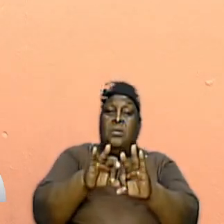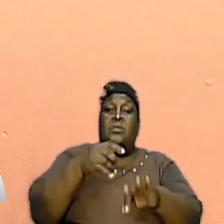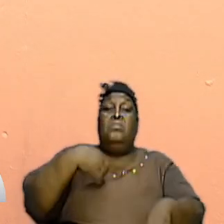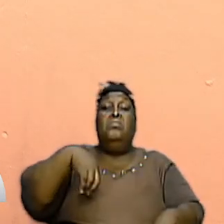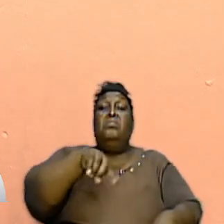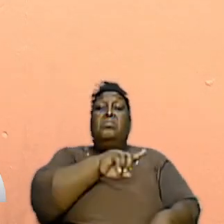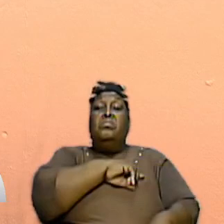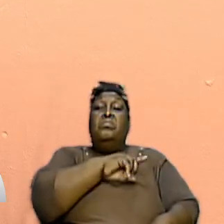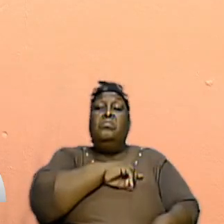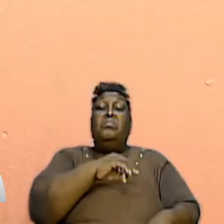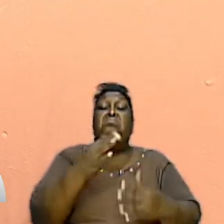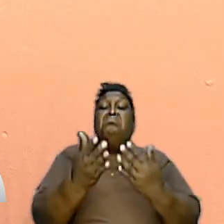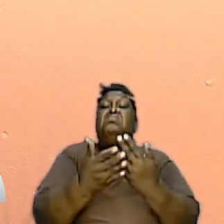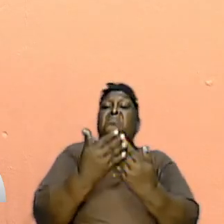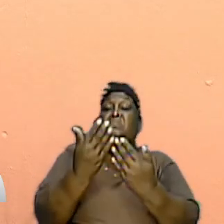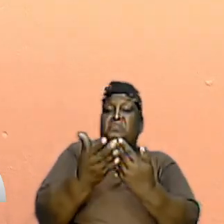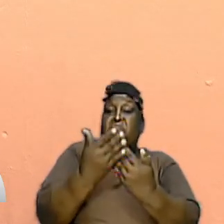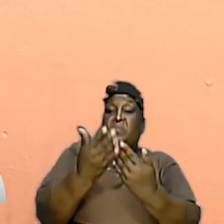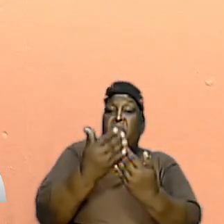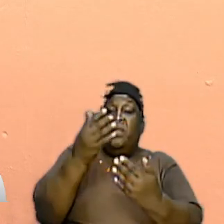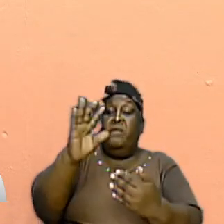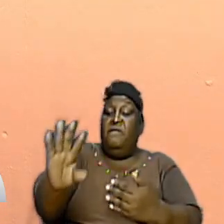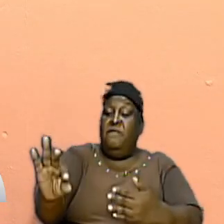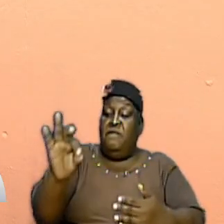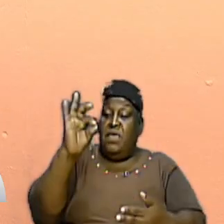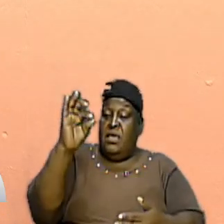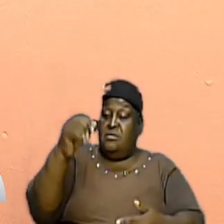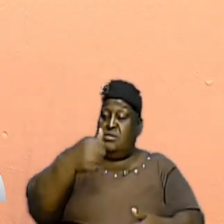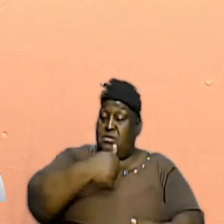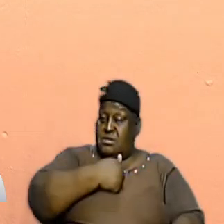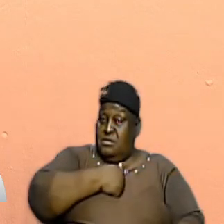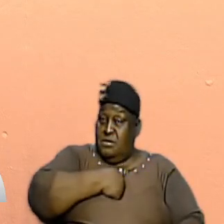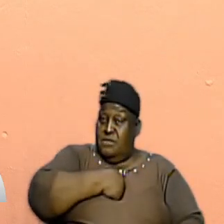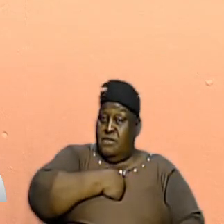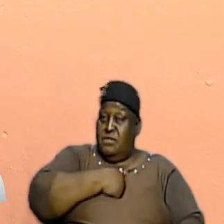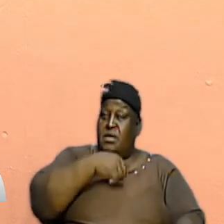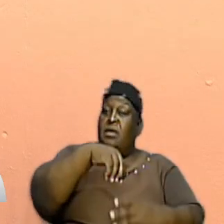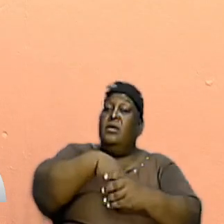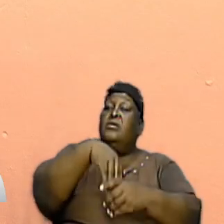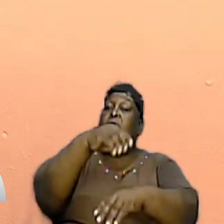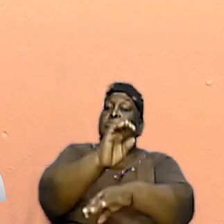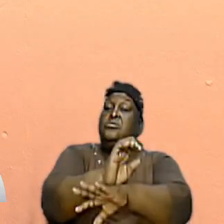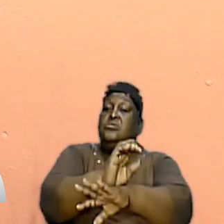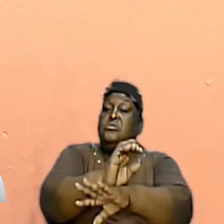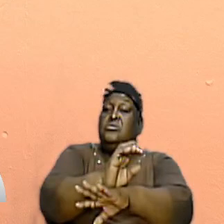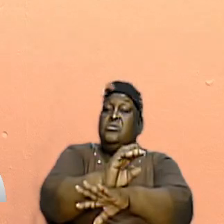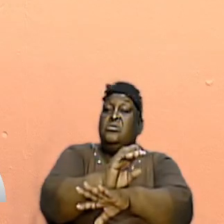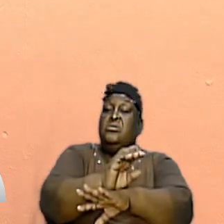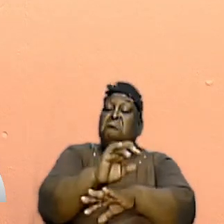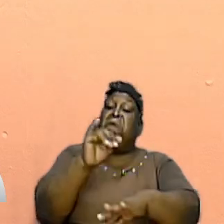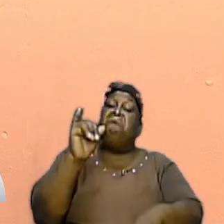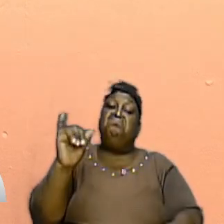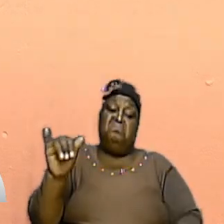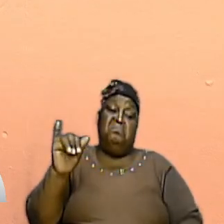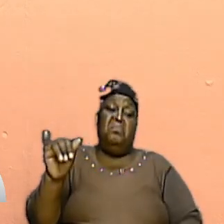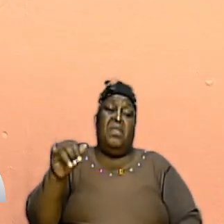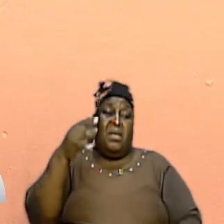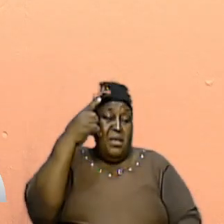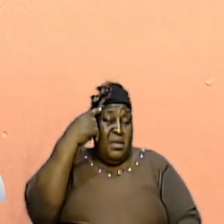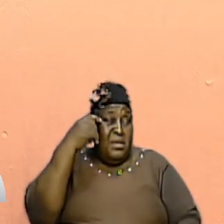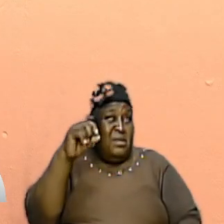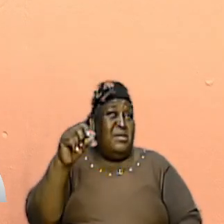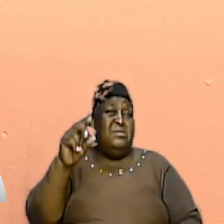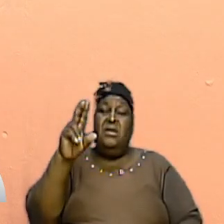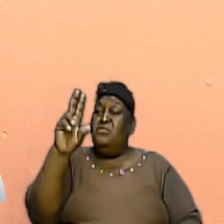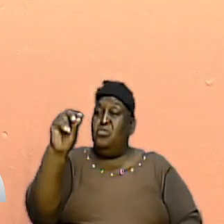can easily find ourselves being in the church and yet, because of lack